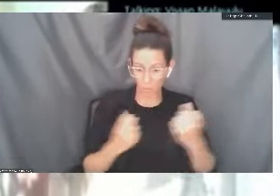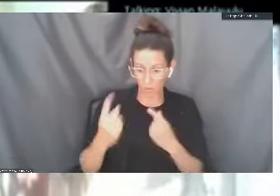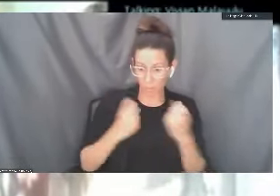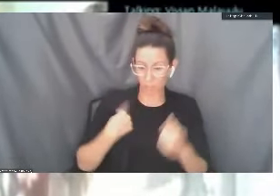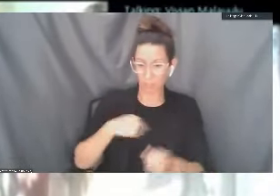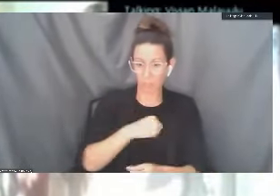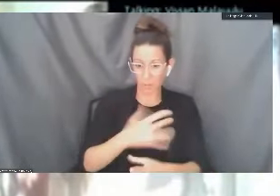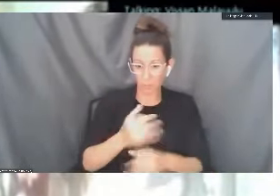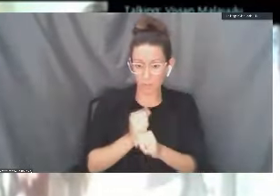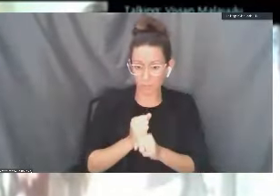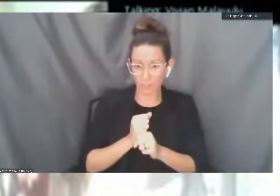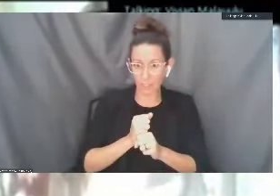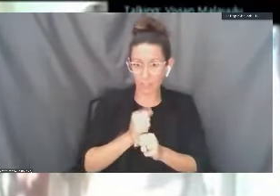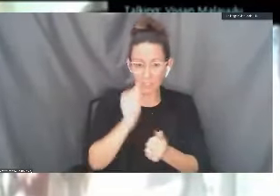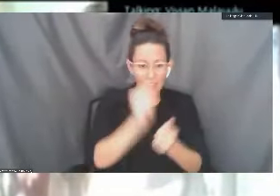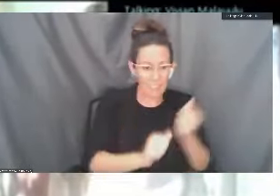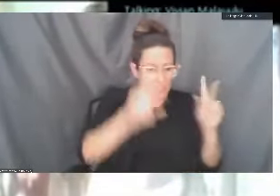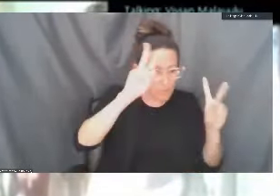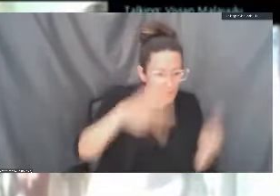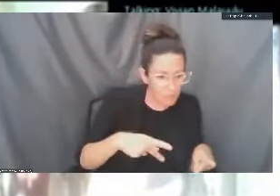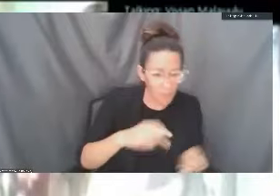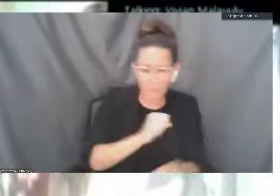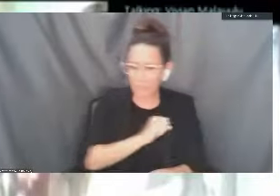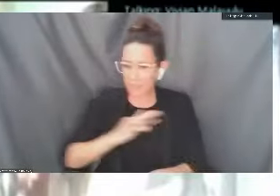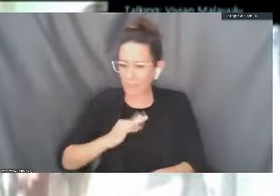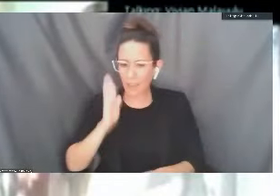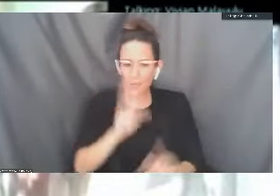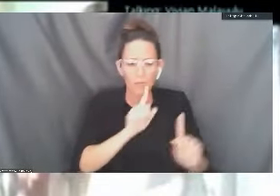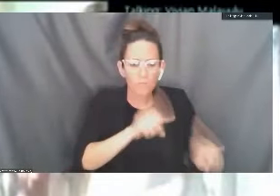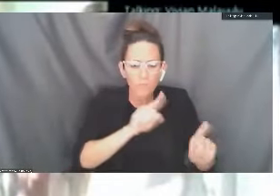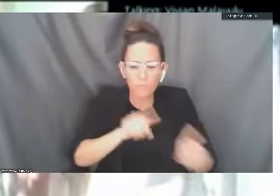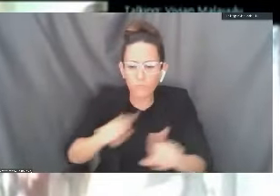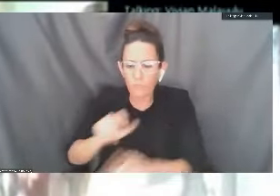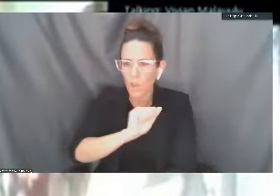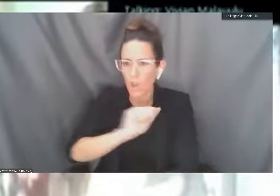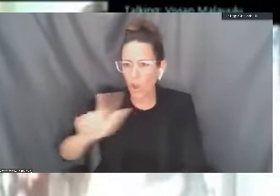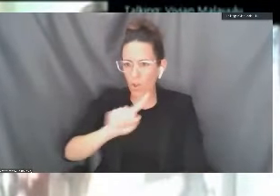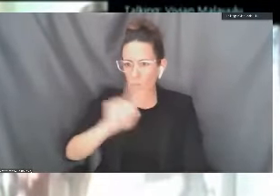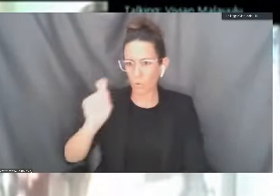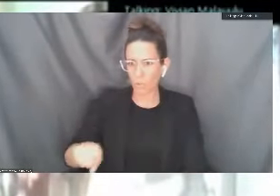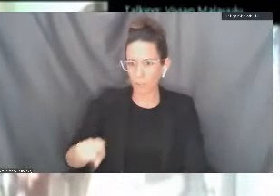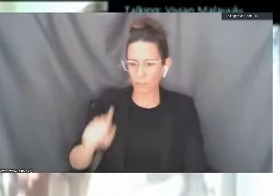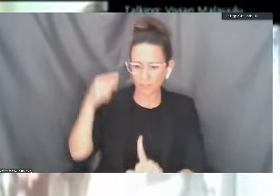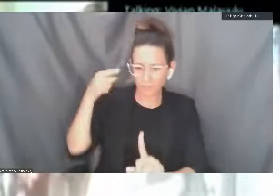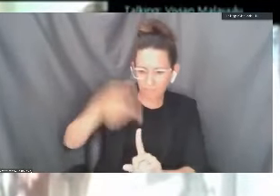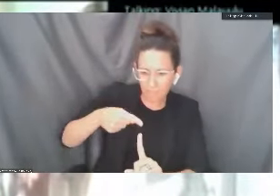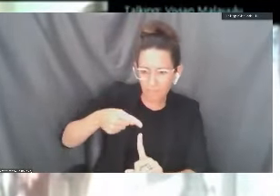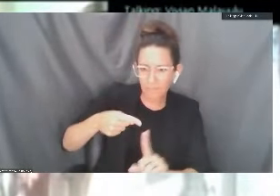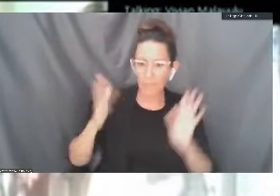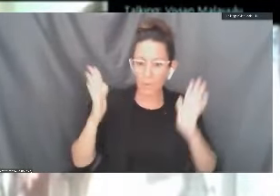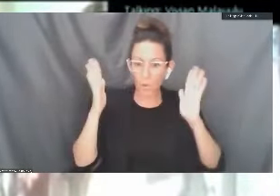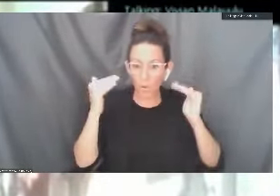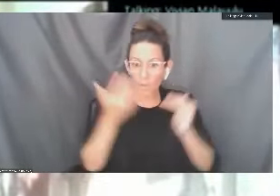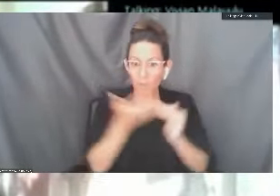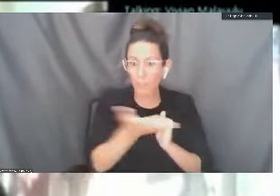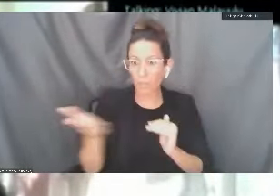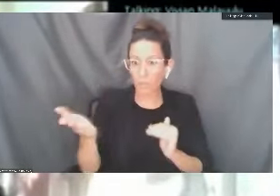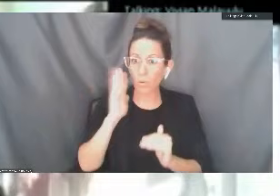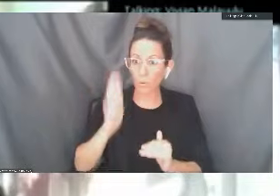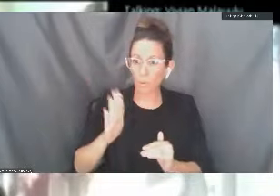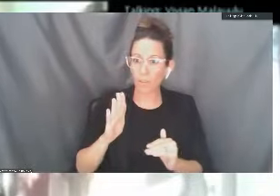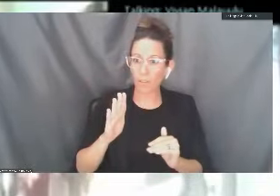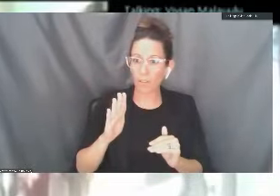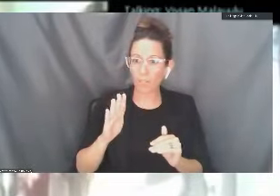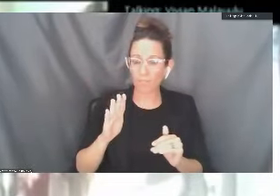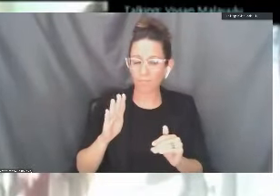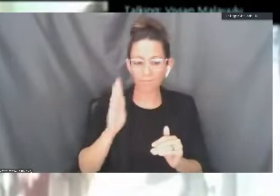each vice president and each staff member will address. Each question specifically and hopefully you will come away